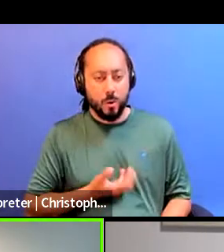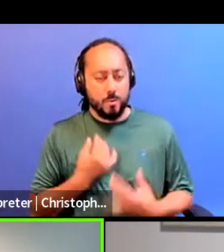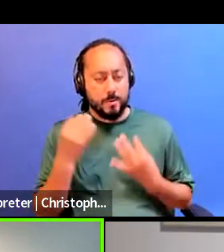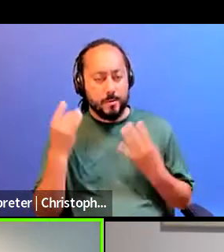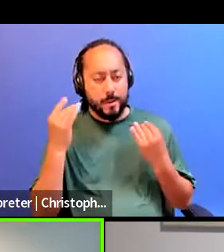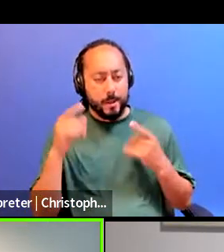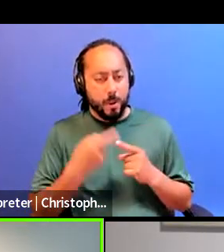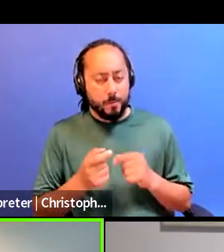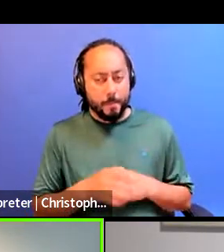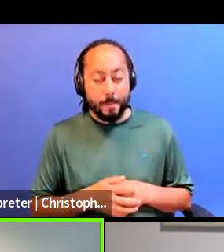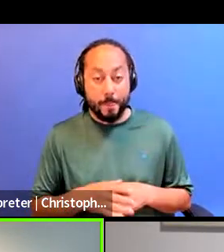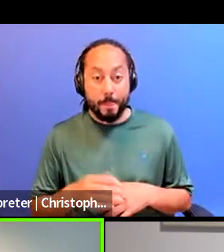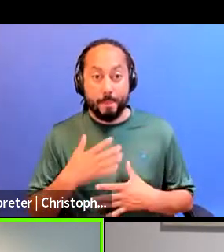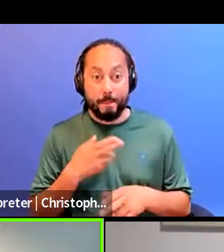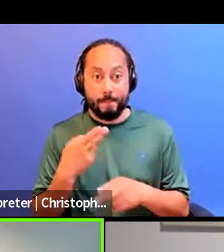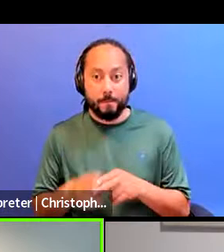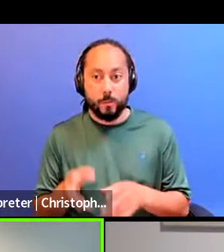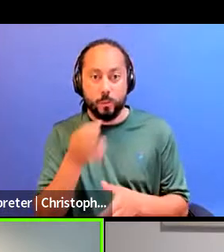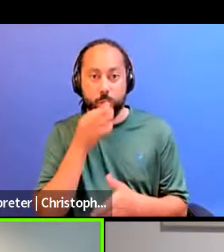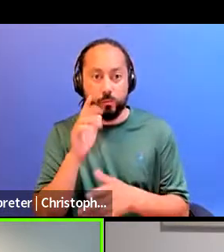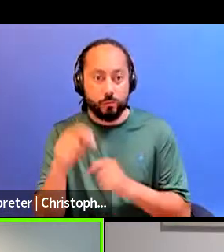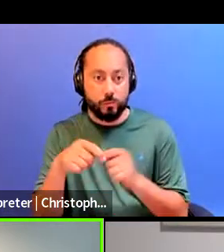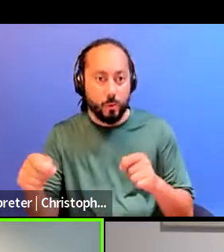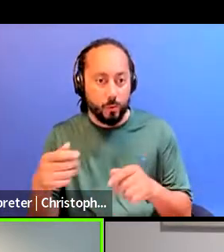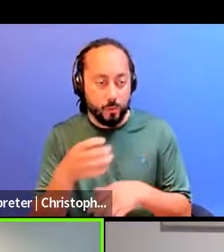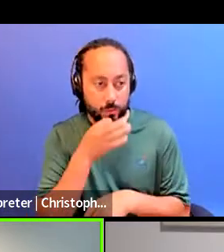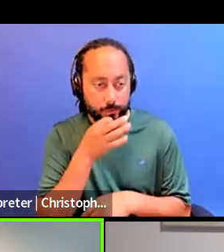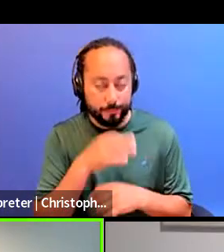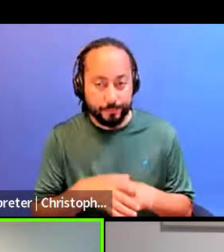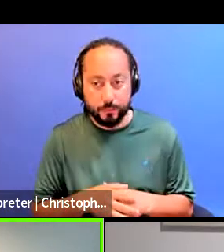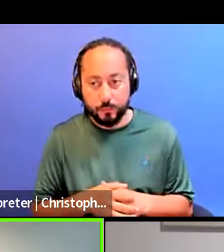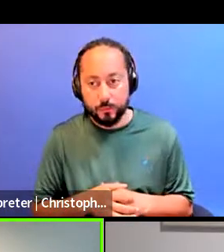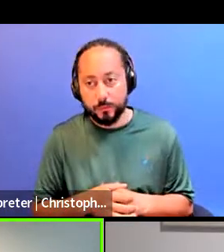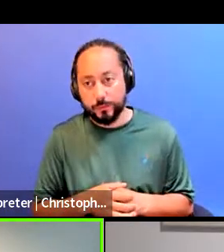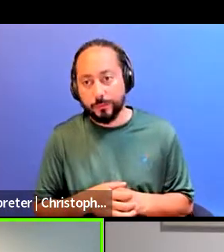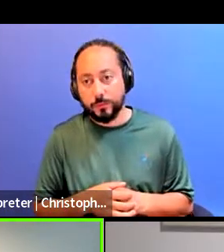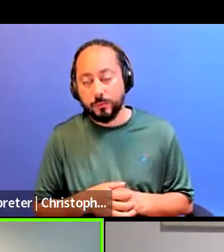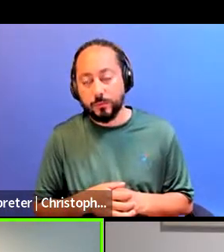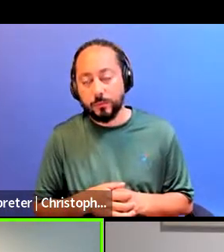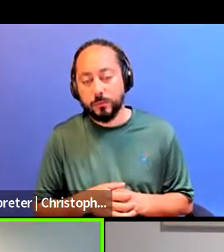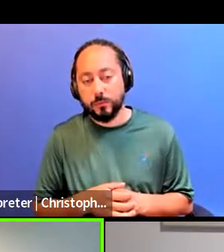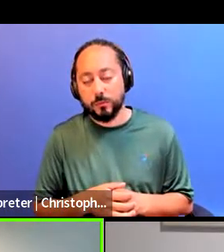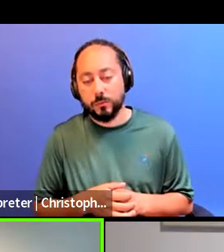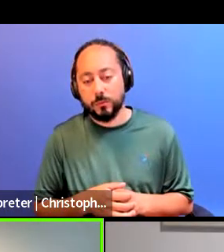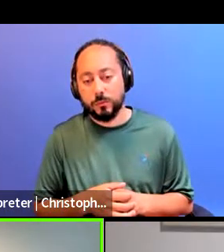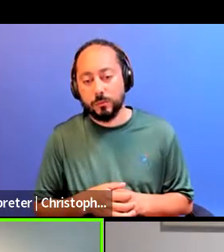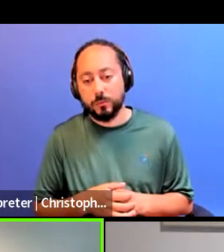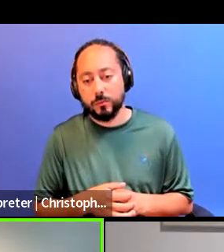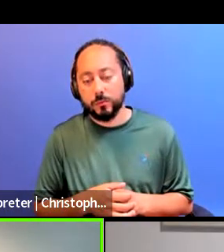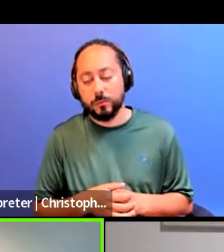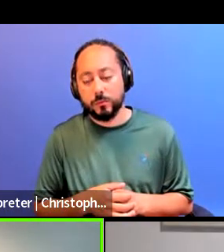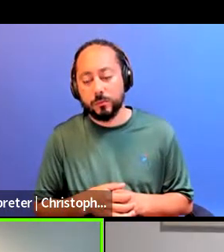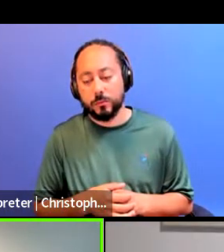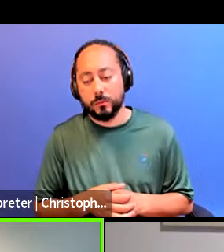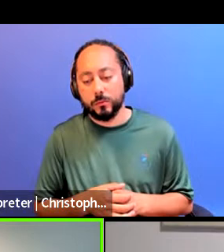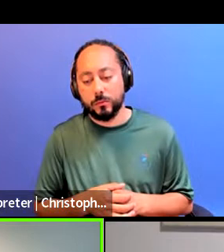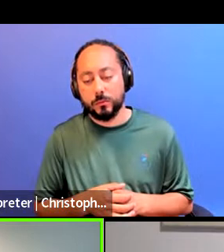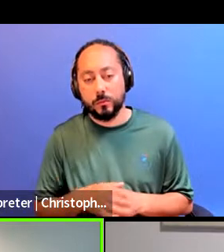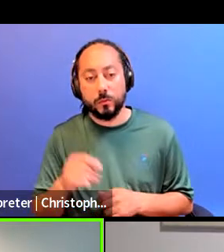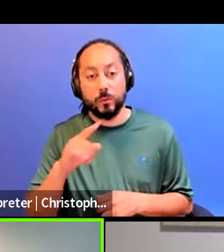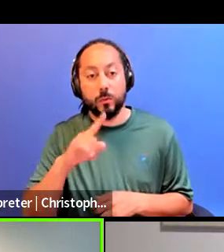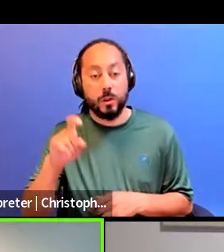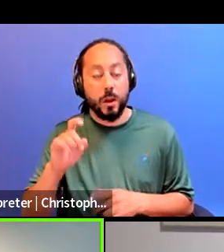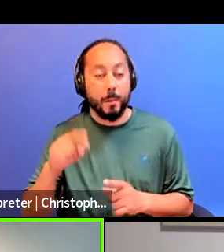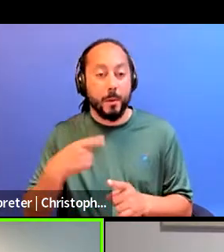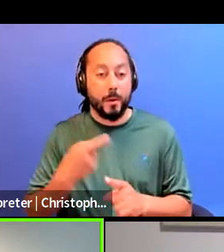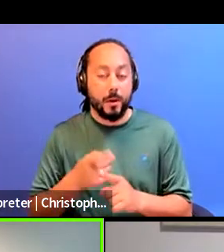keep this part small because I know we're coming to a close soon. But this question about how we're going to live is something that is one of the